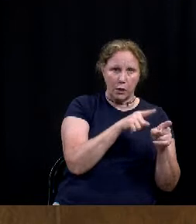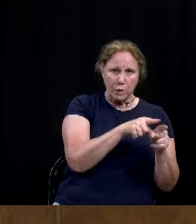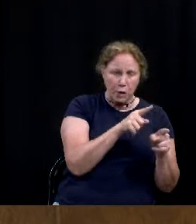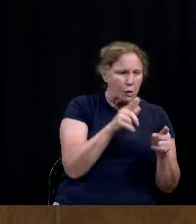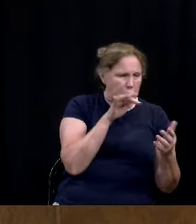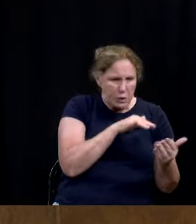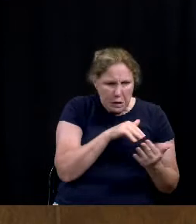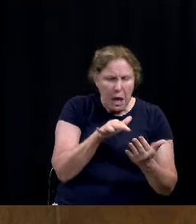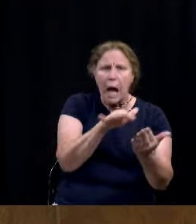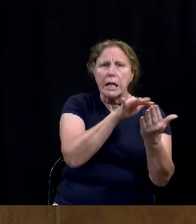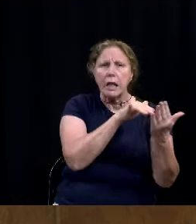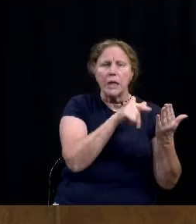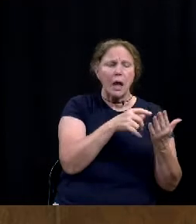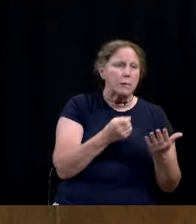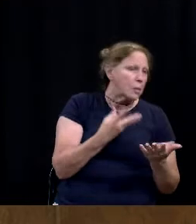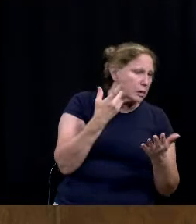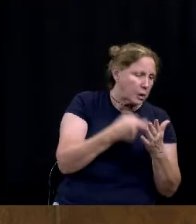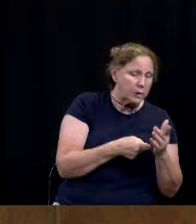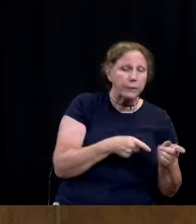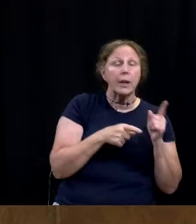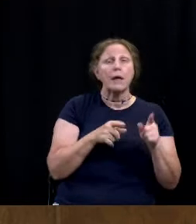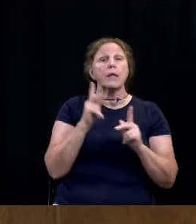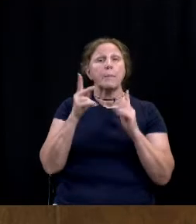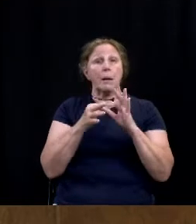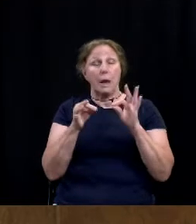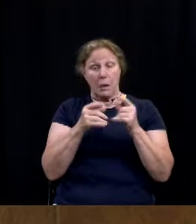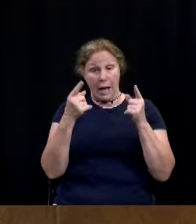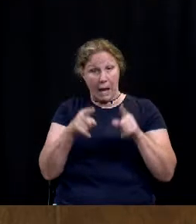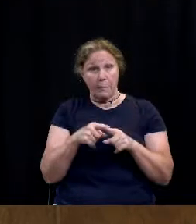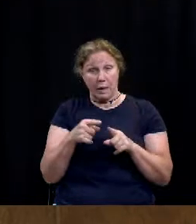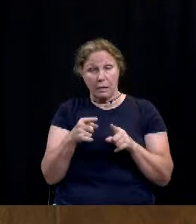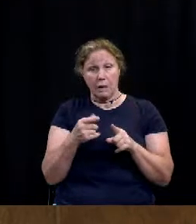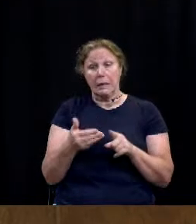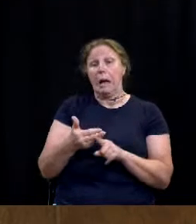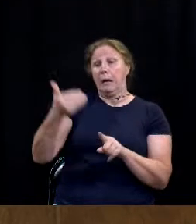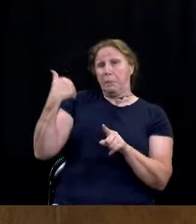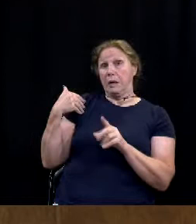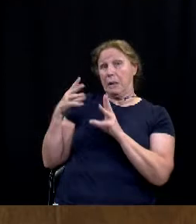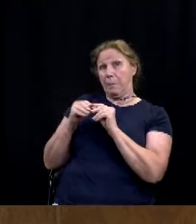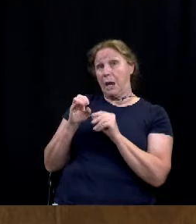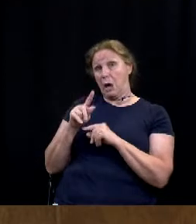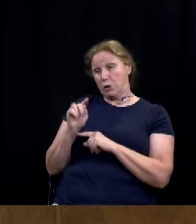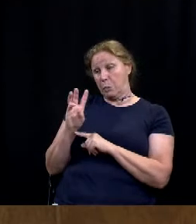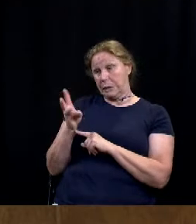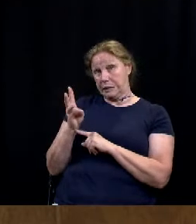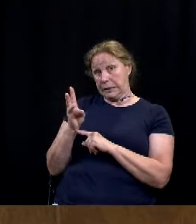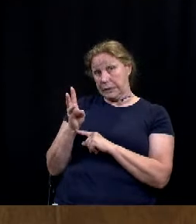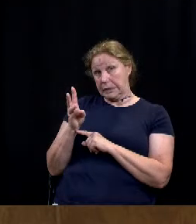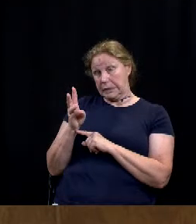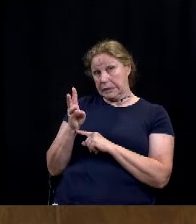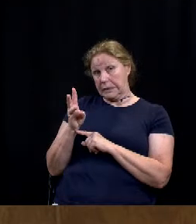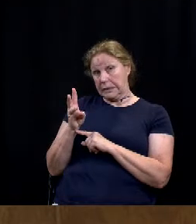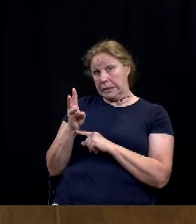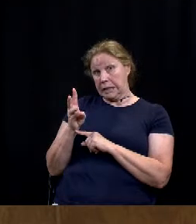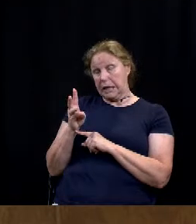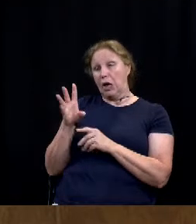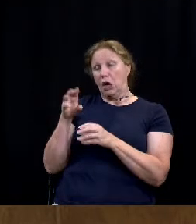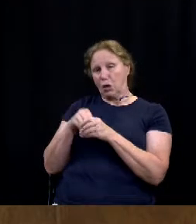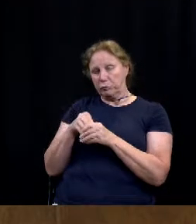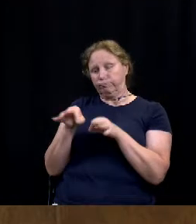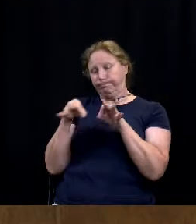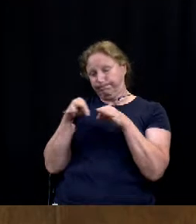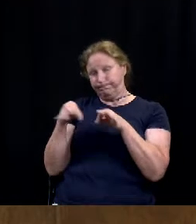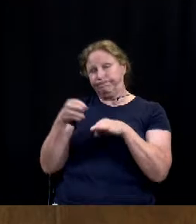study. A public hearing on this item was held at our prior meeting on October 6th and included a detailed